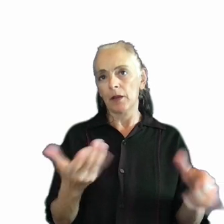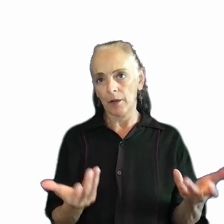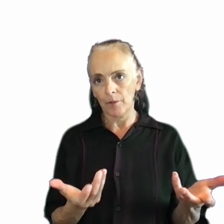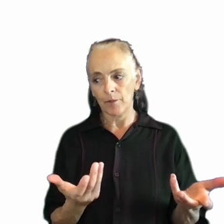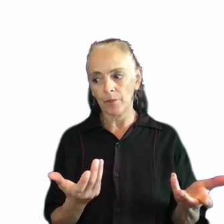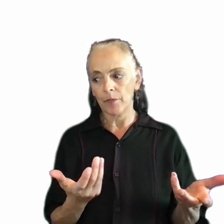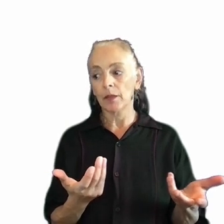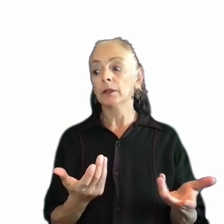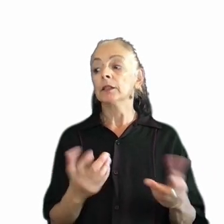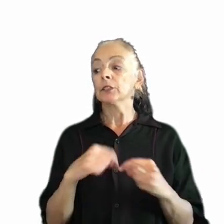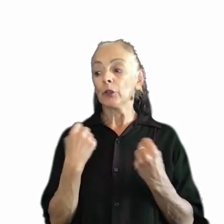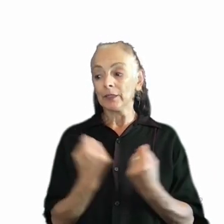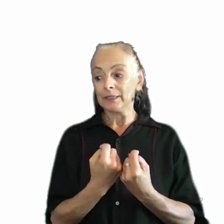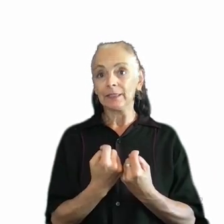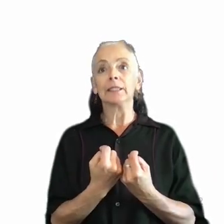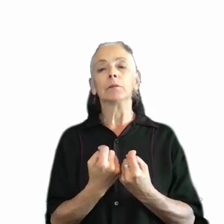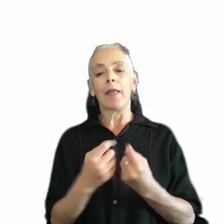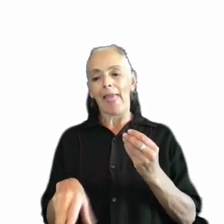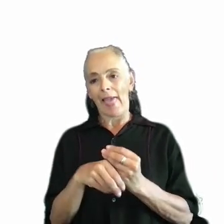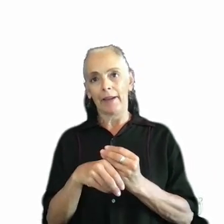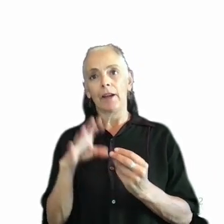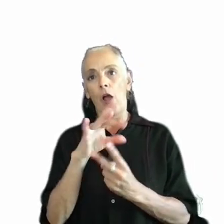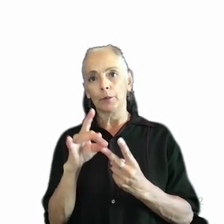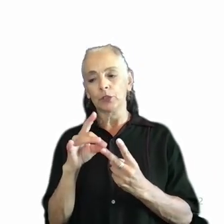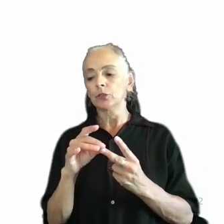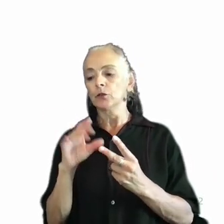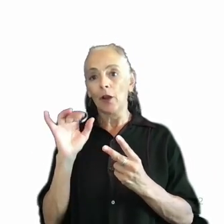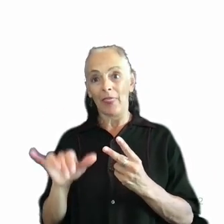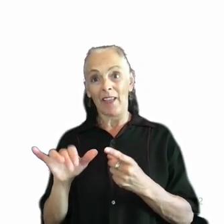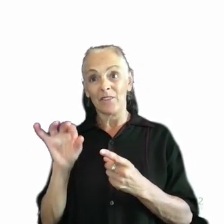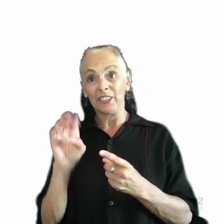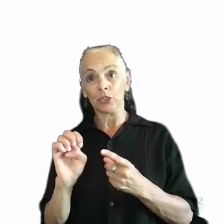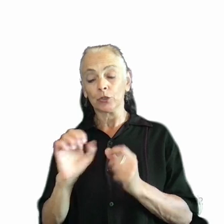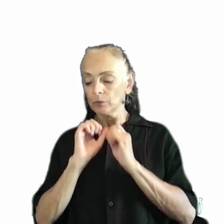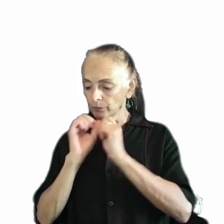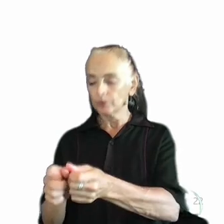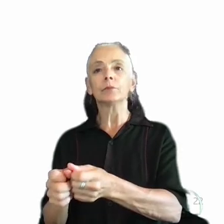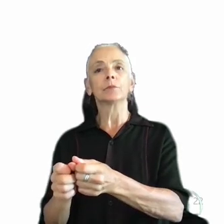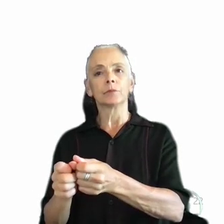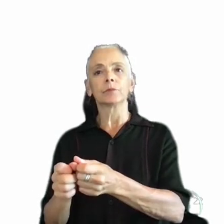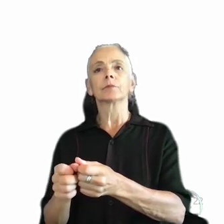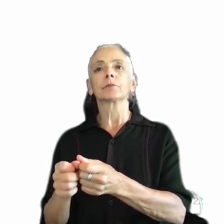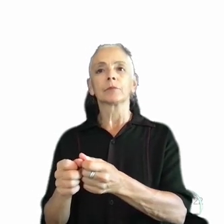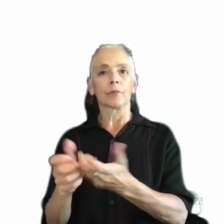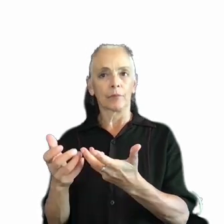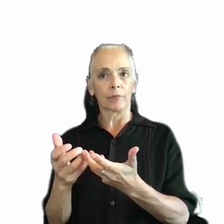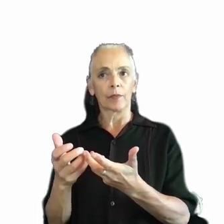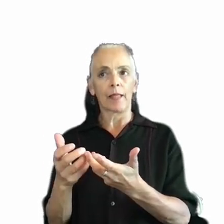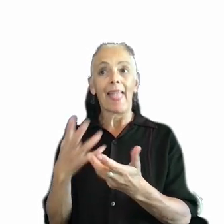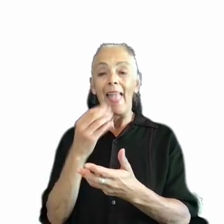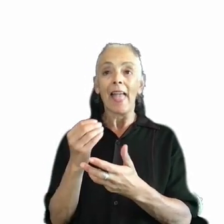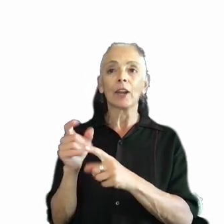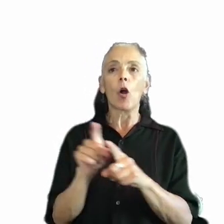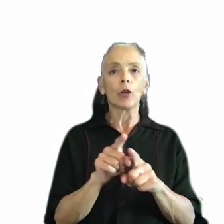team was actually able to add an option for the feature to be turned always on, in addition to having the option to only have it